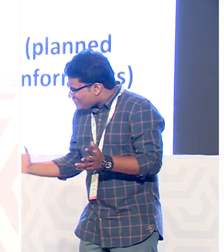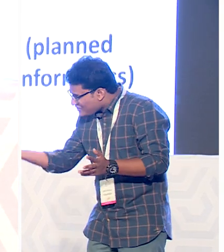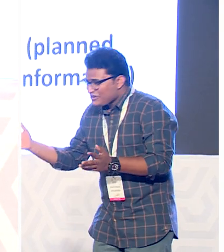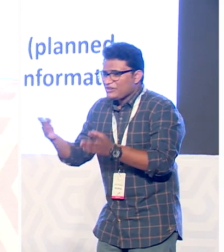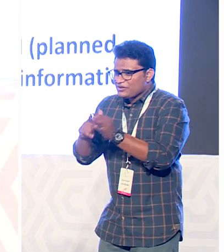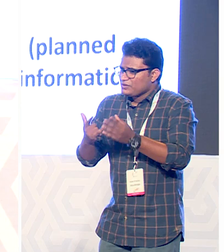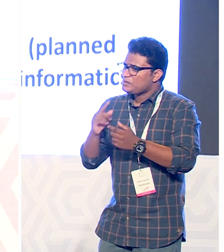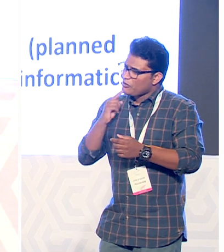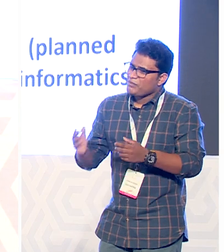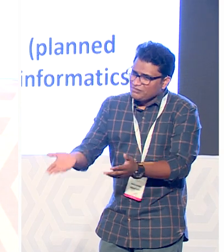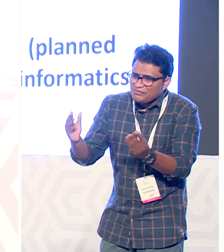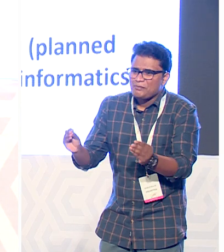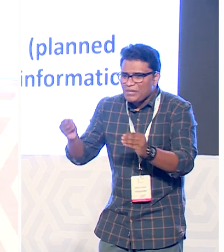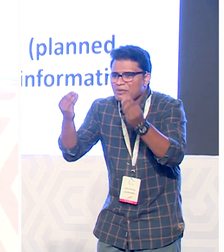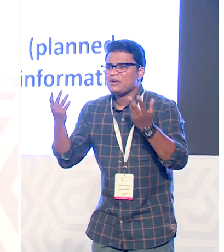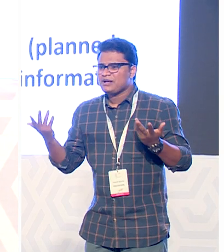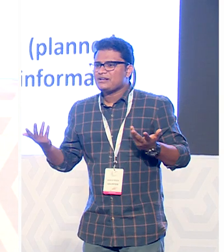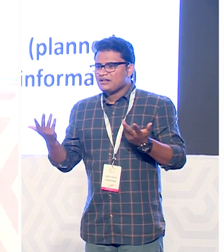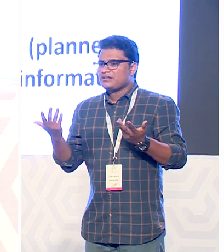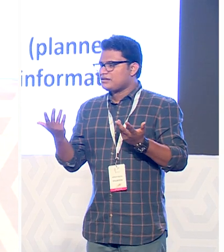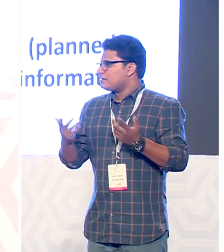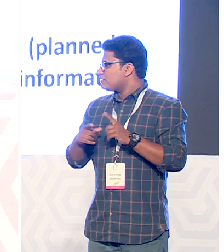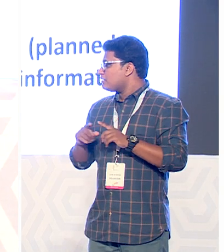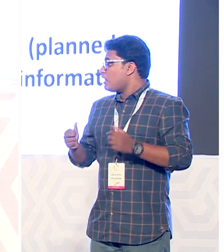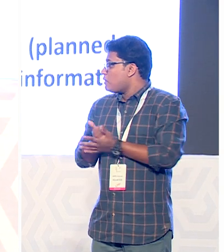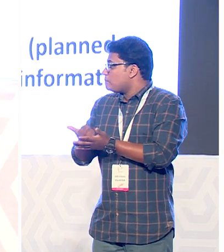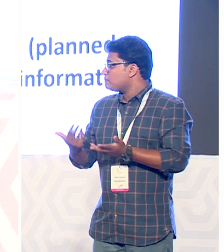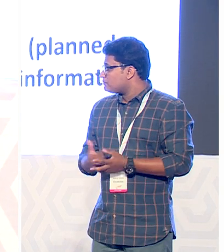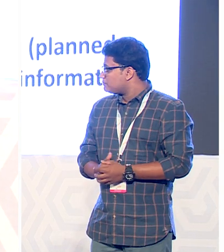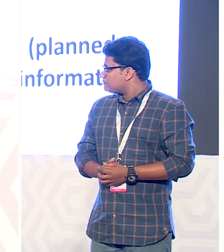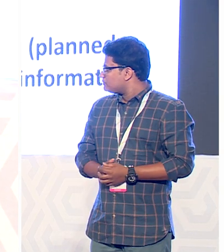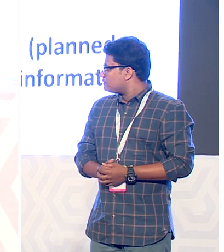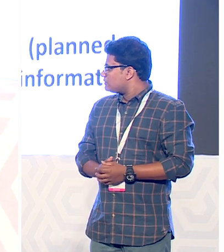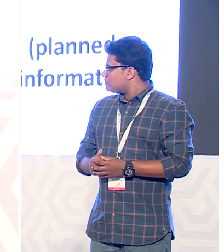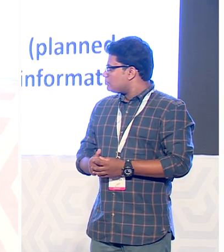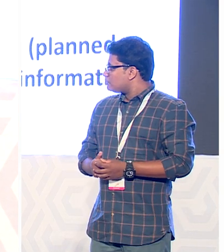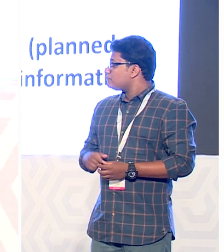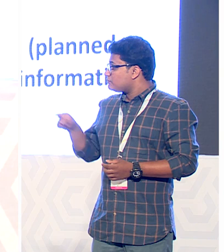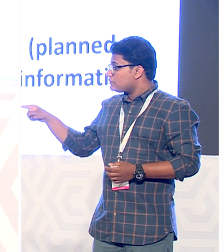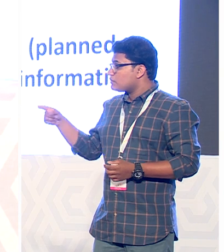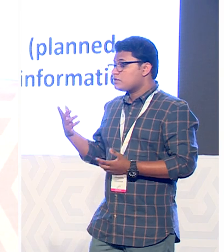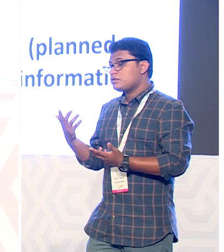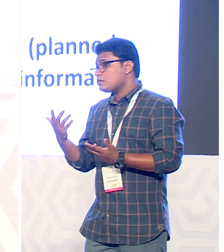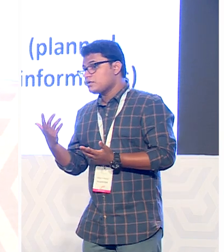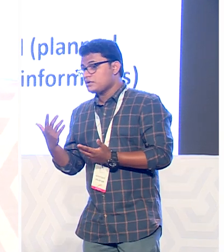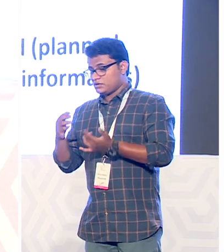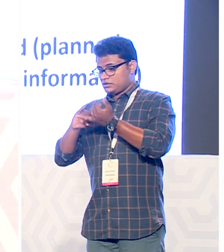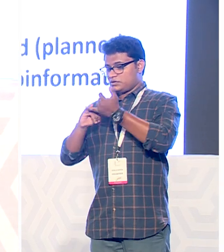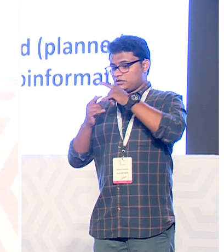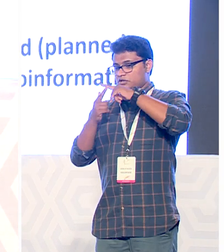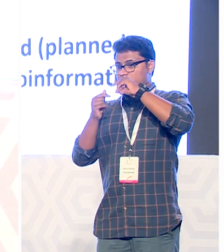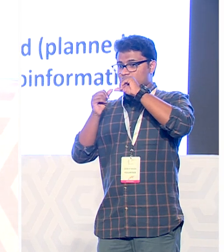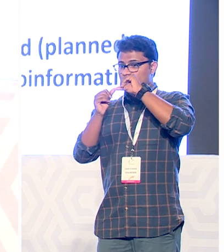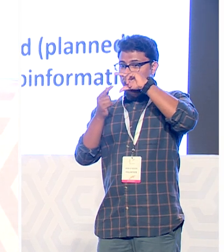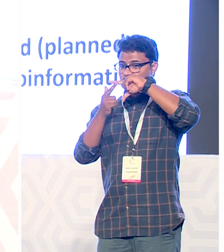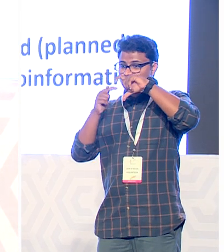to perform they helped me clear my college education I appeared for a state level qualification